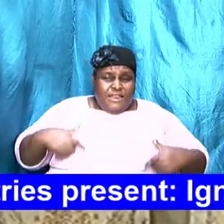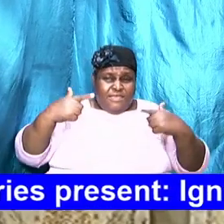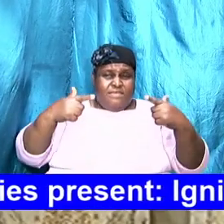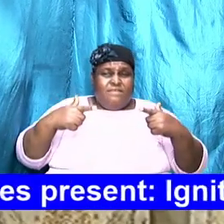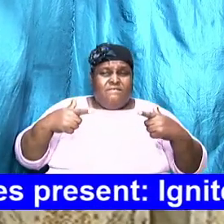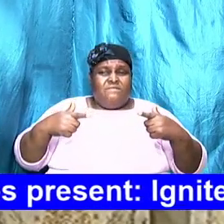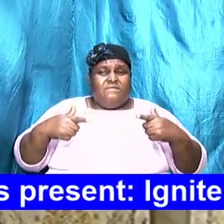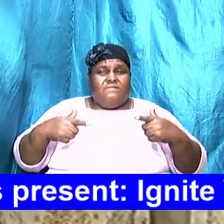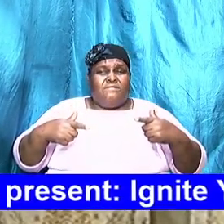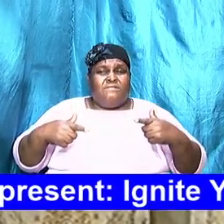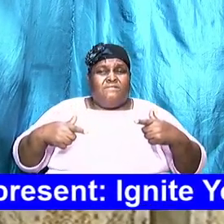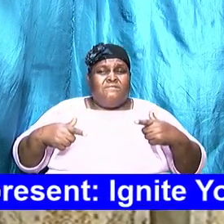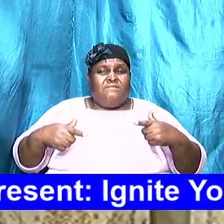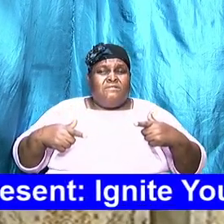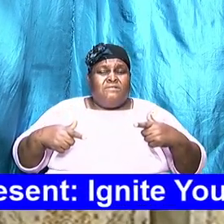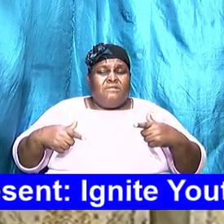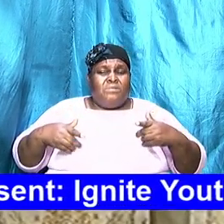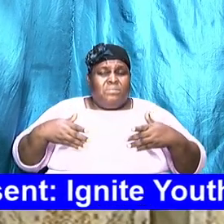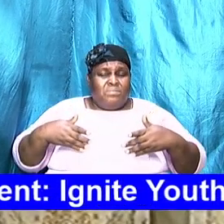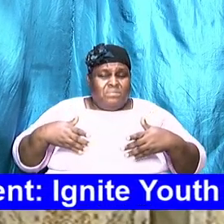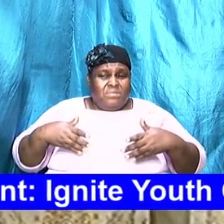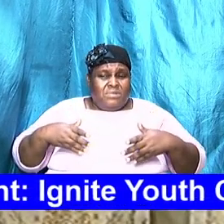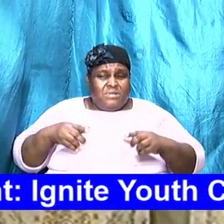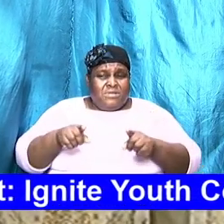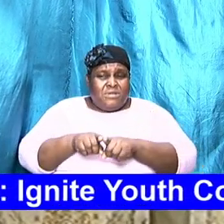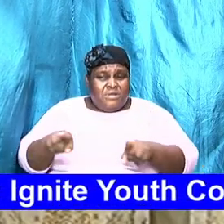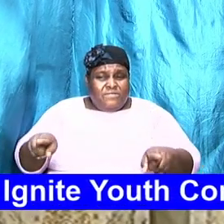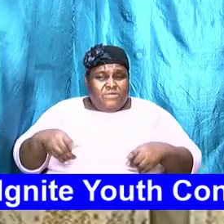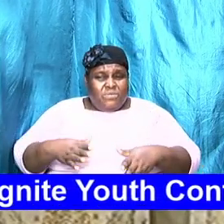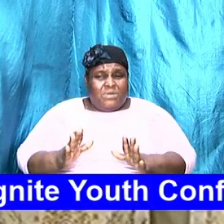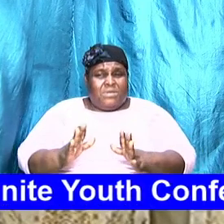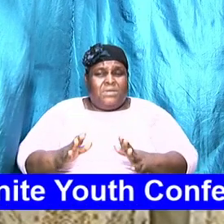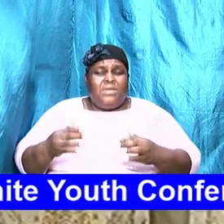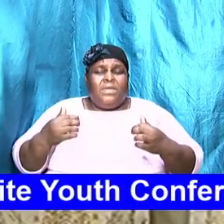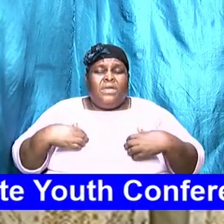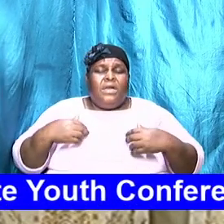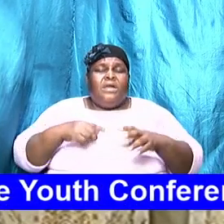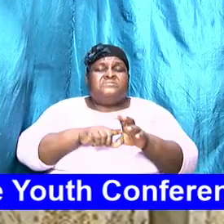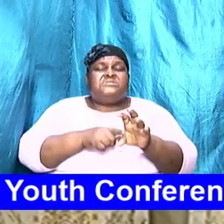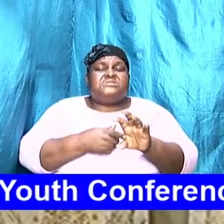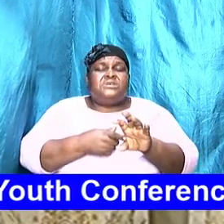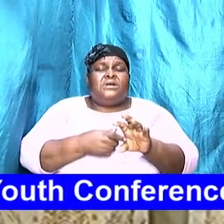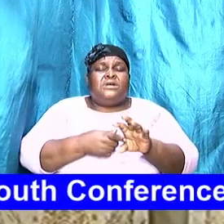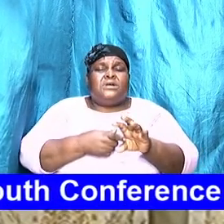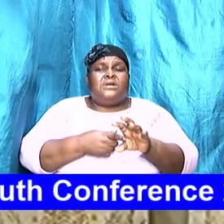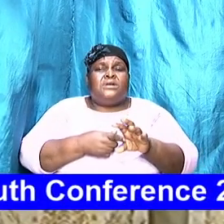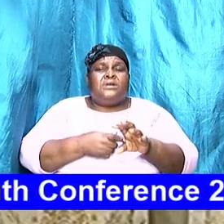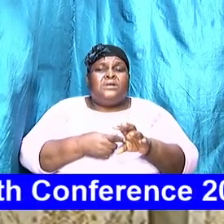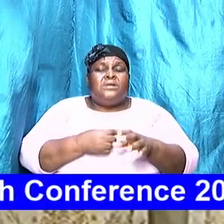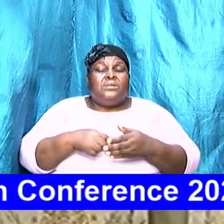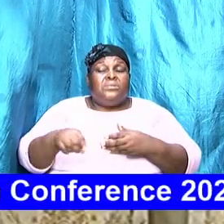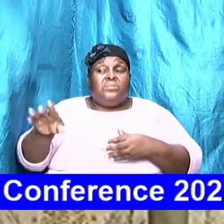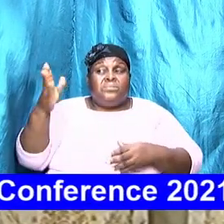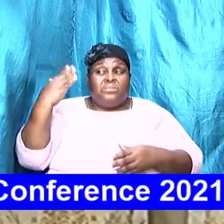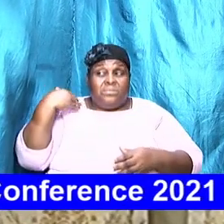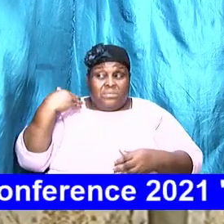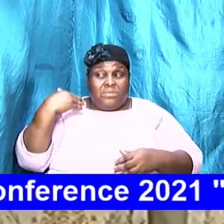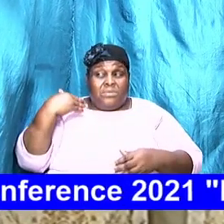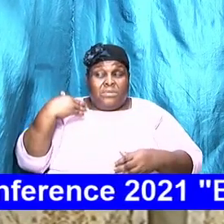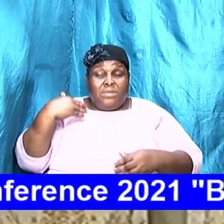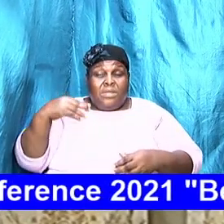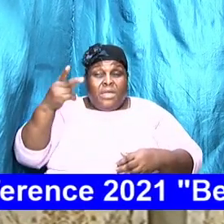Now, having started a couple of weeks ago, and having looked at some principles, and